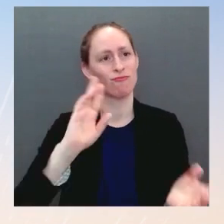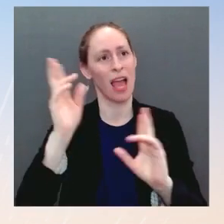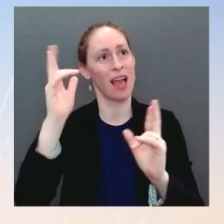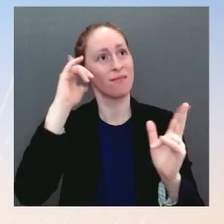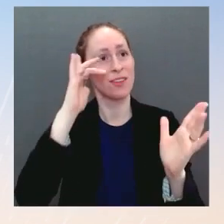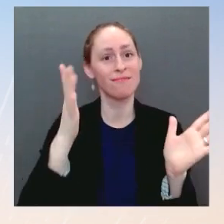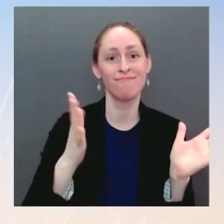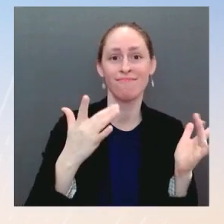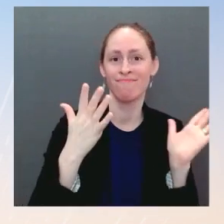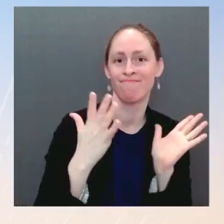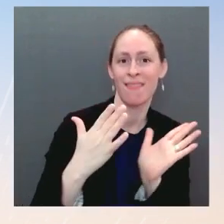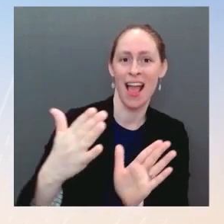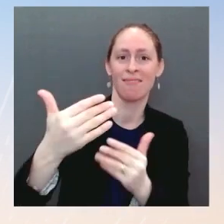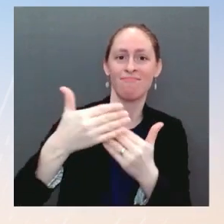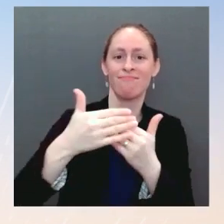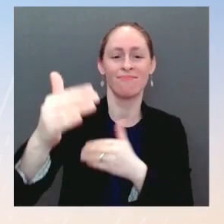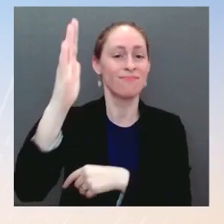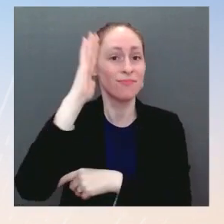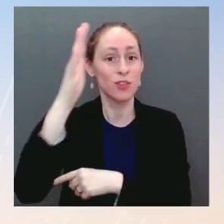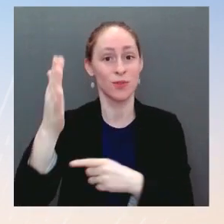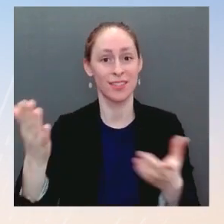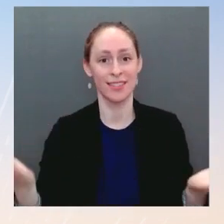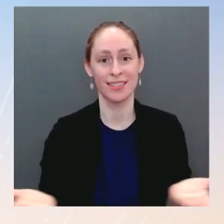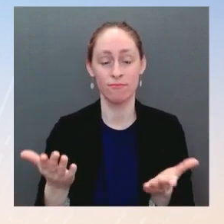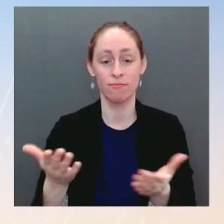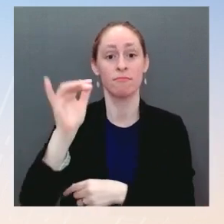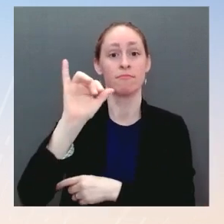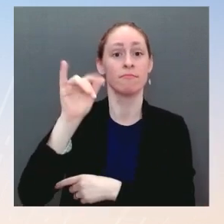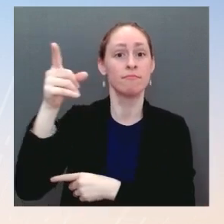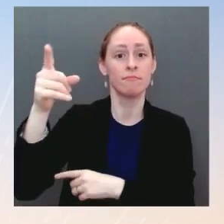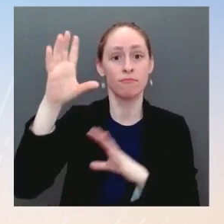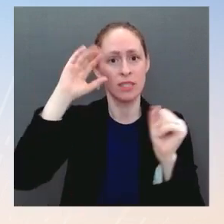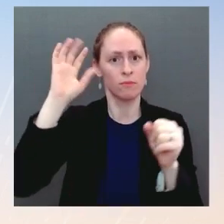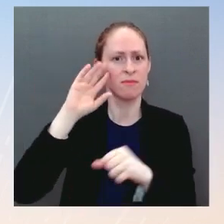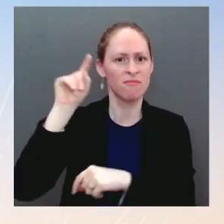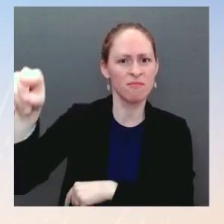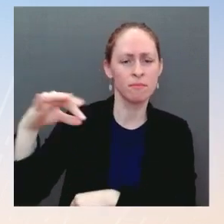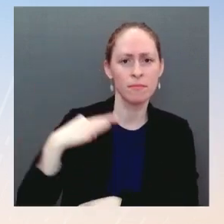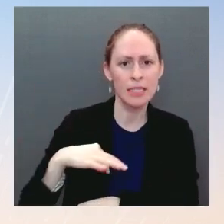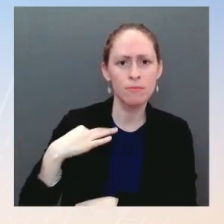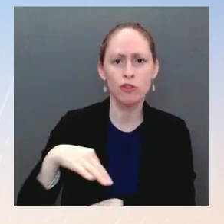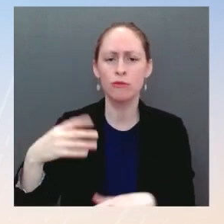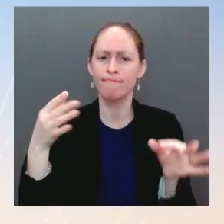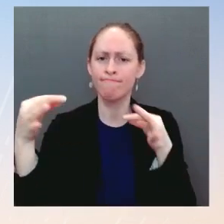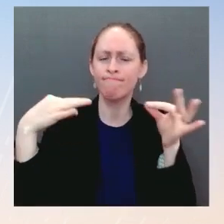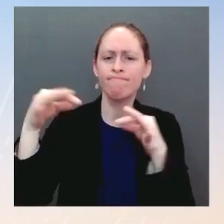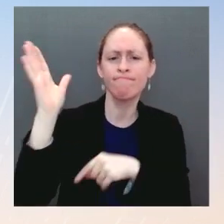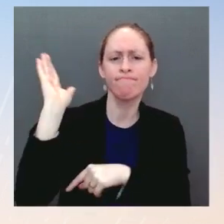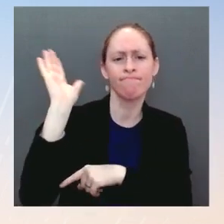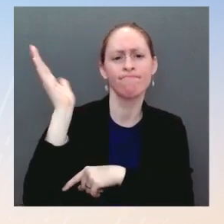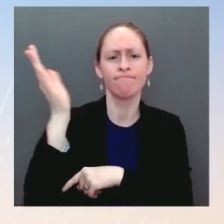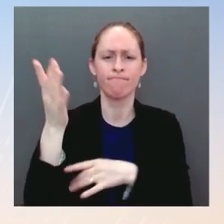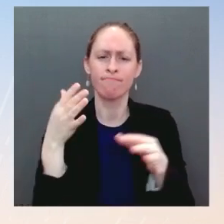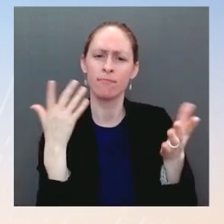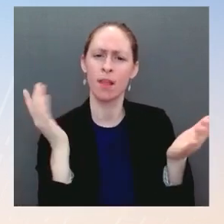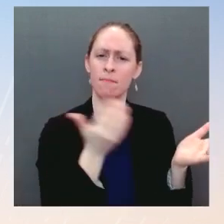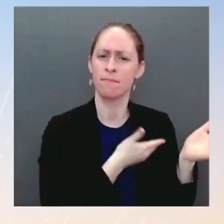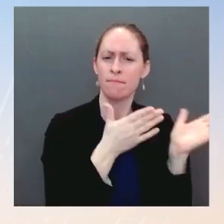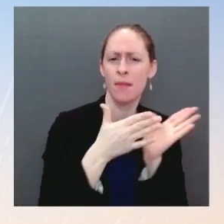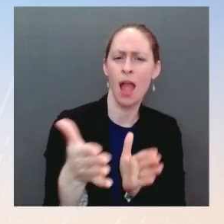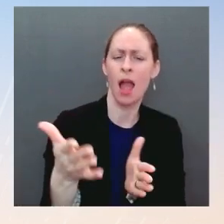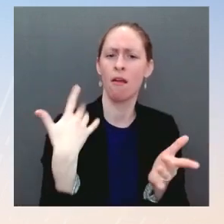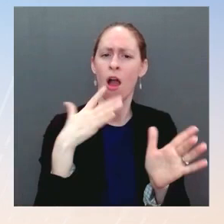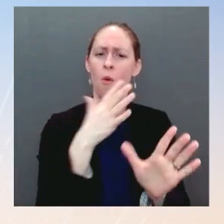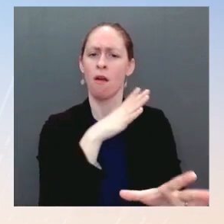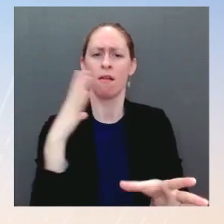And he'll be talking about how far we've come in getting our economy moving again, making more right here in America, and ensuring all workers benefit. He'll highlight